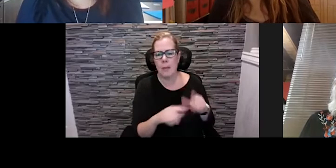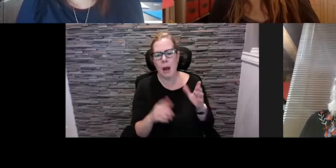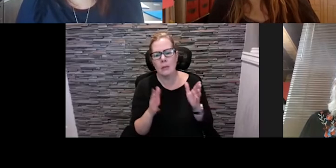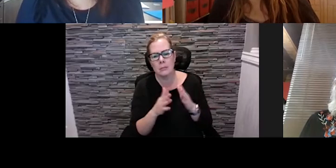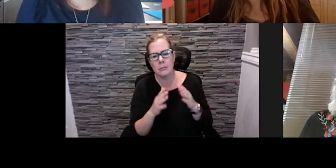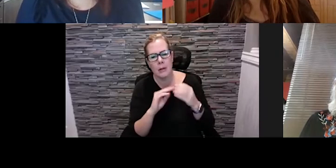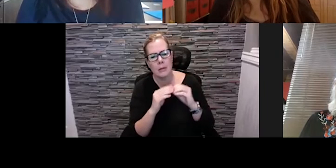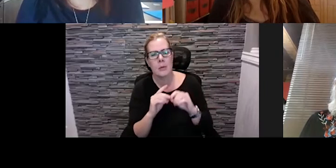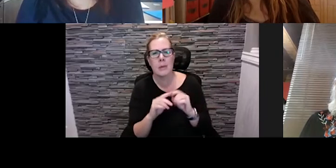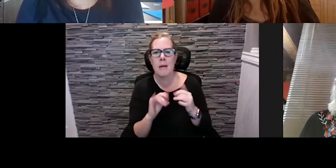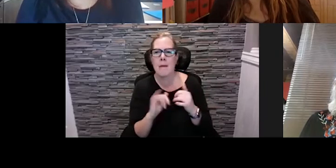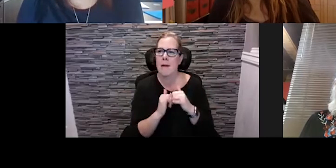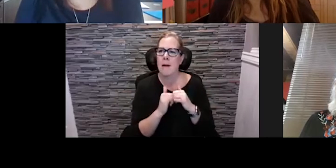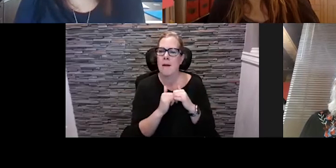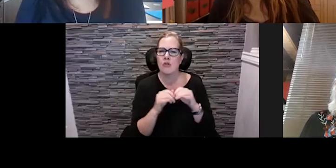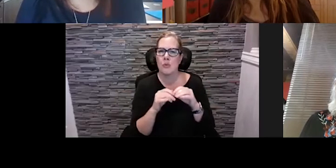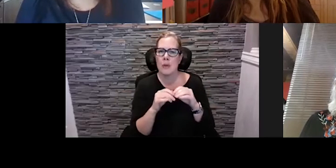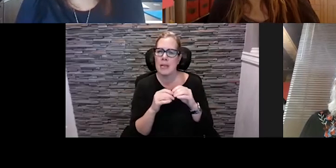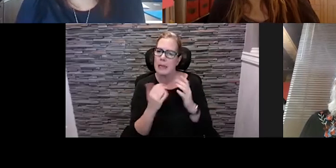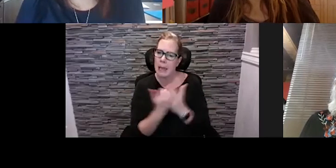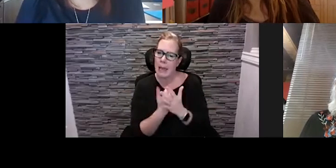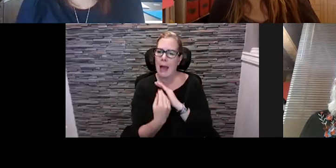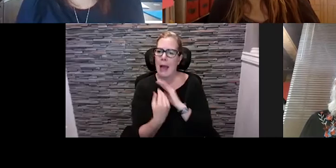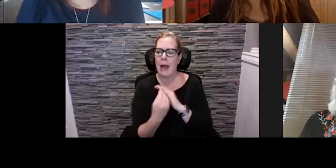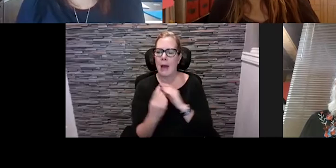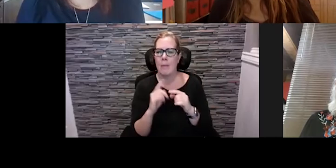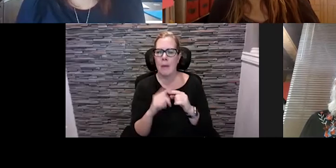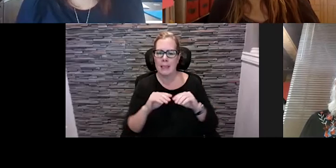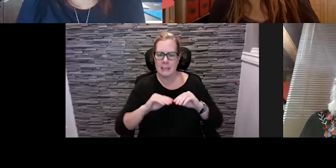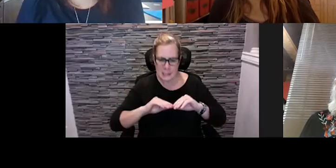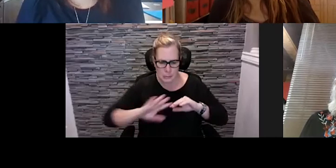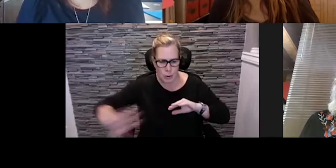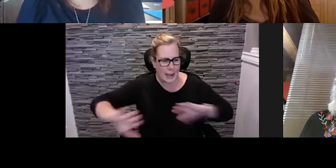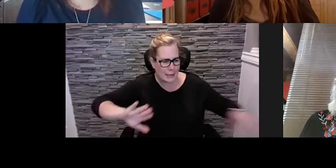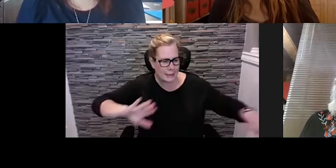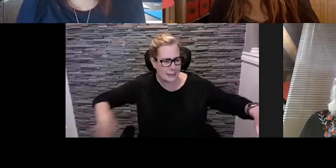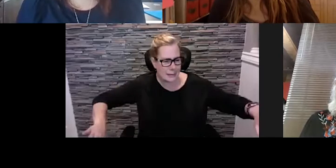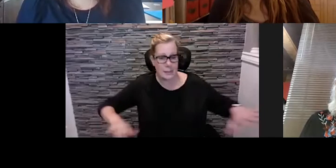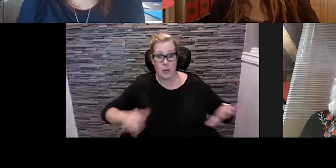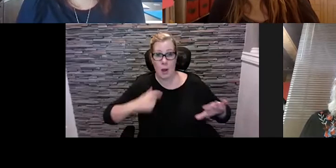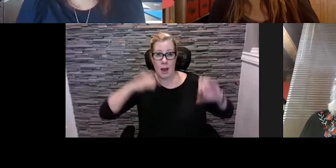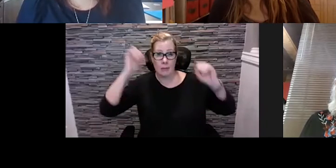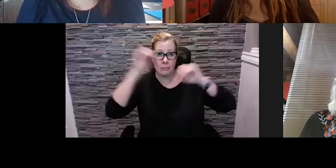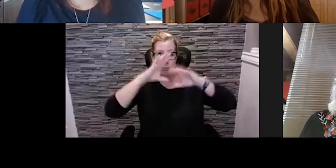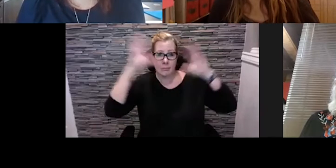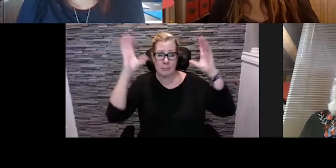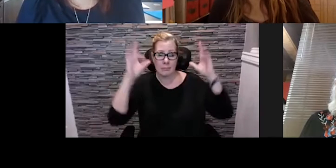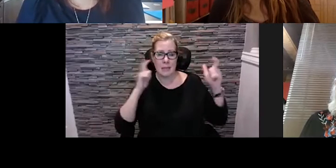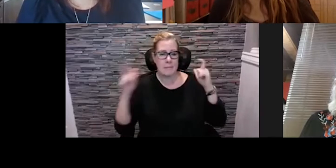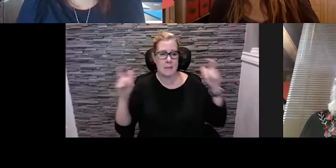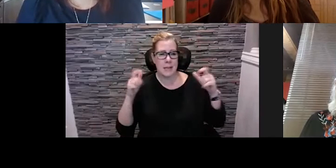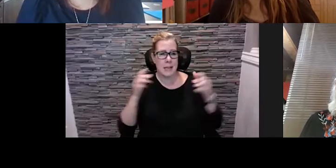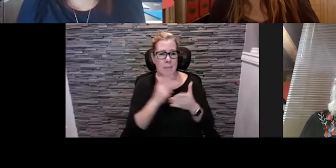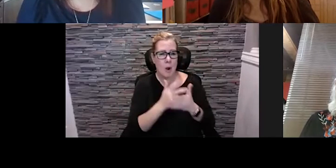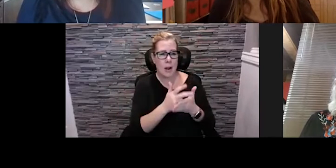outside and how do we spread around and i have this real vision of the the massive parking lots along ninth avenue on the weekends is